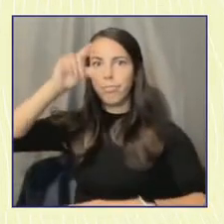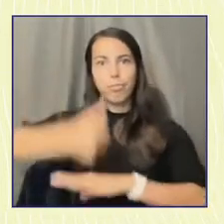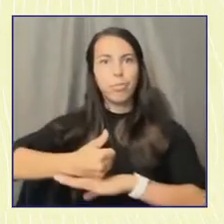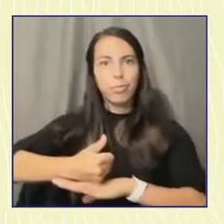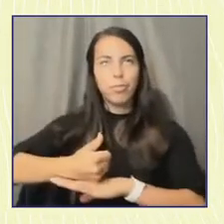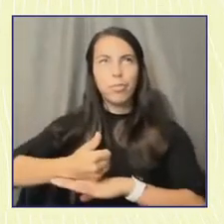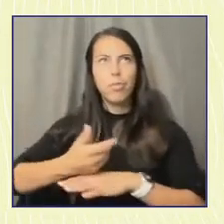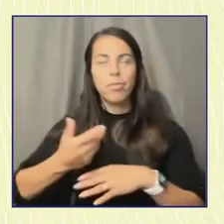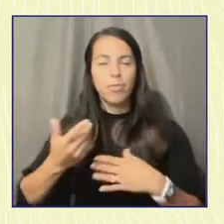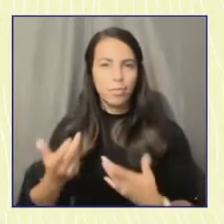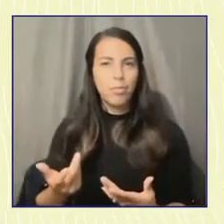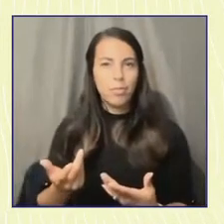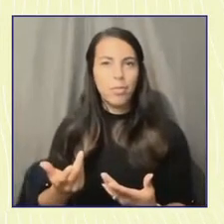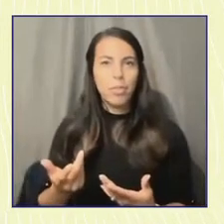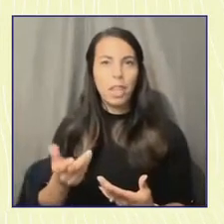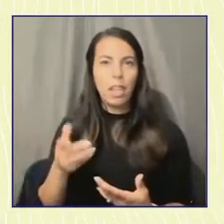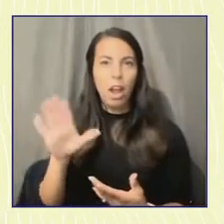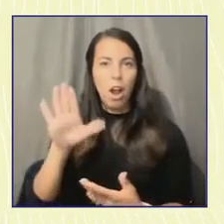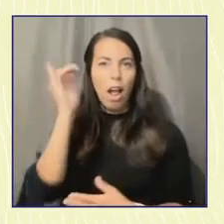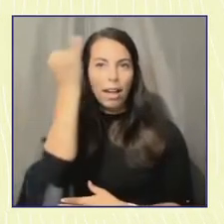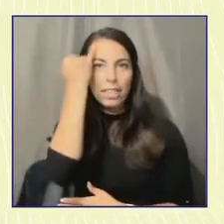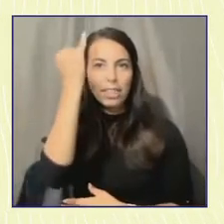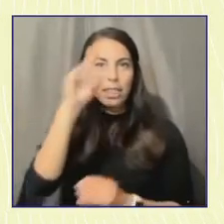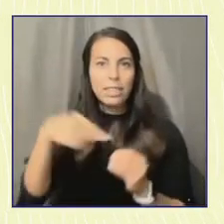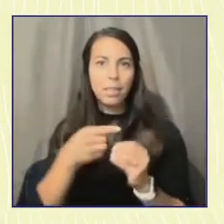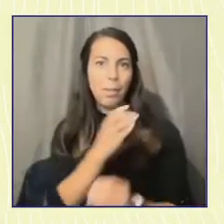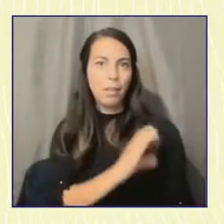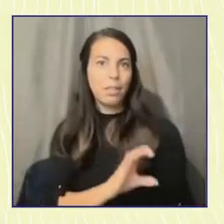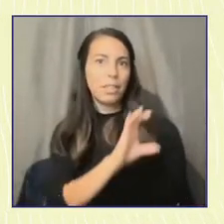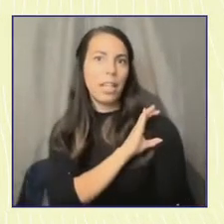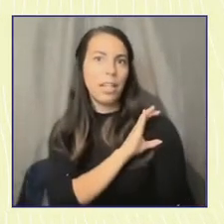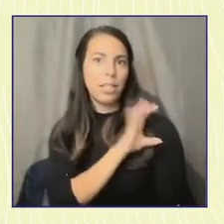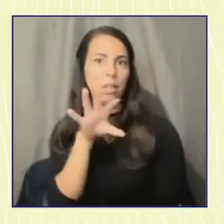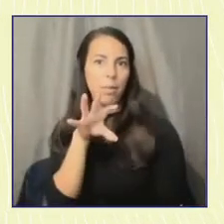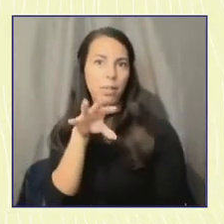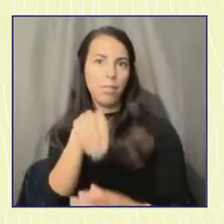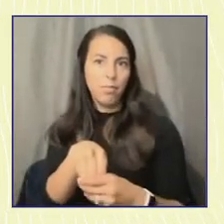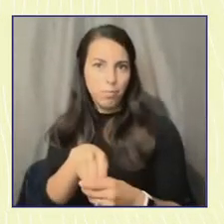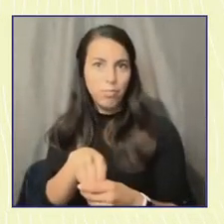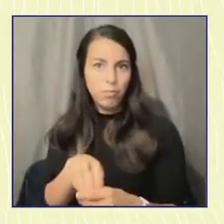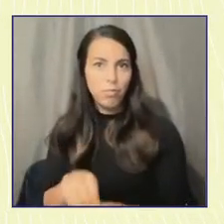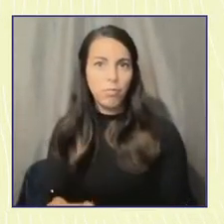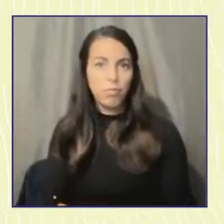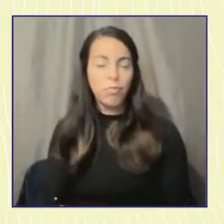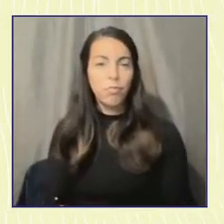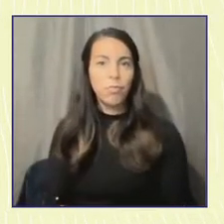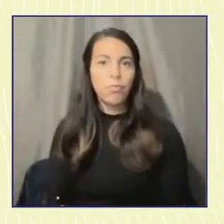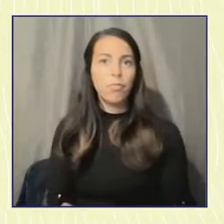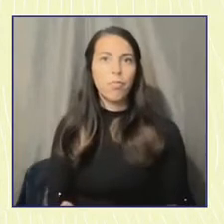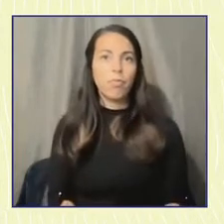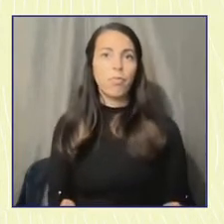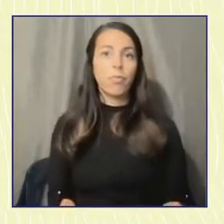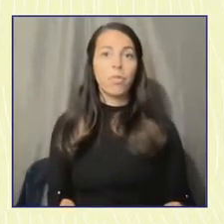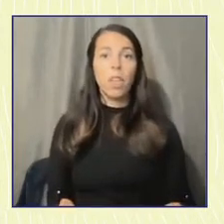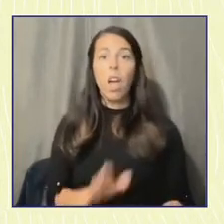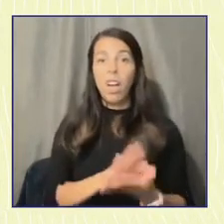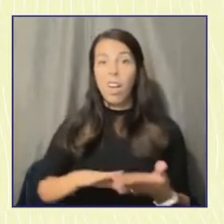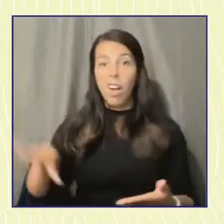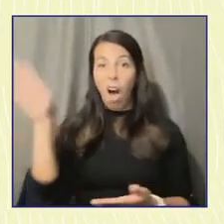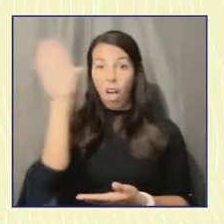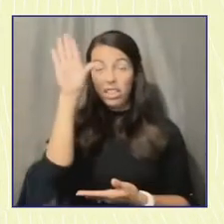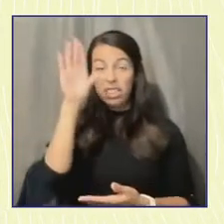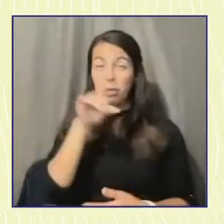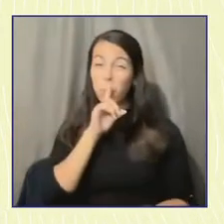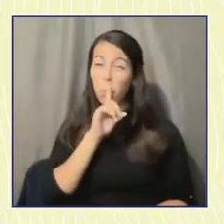ideas about citizenship and engagement and participation. And so colleges should be doing everything from